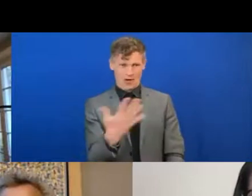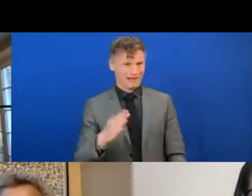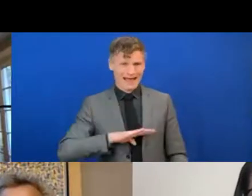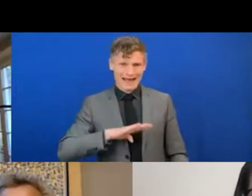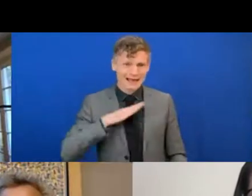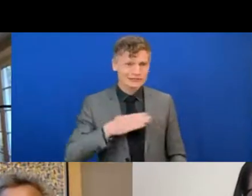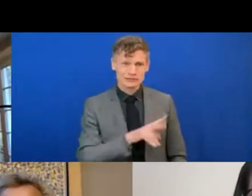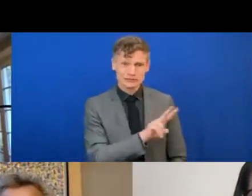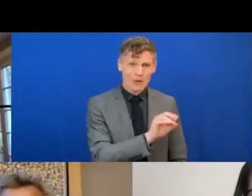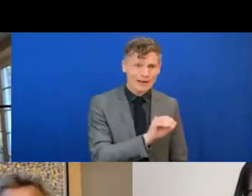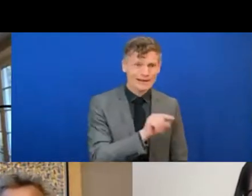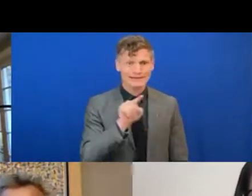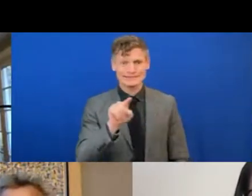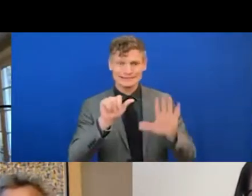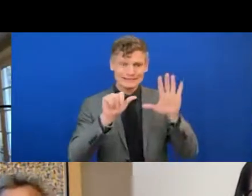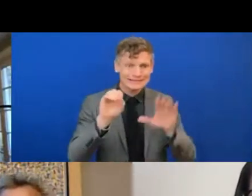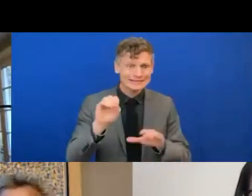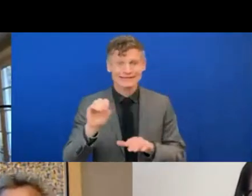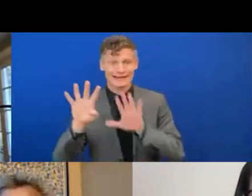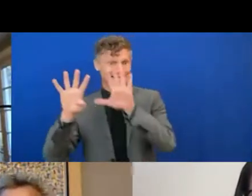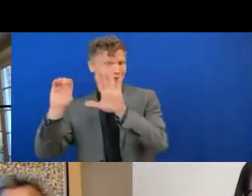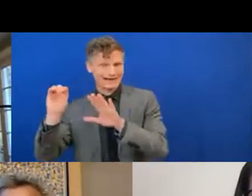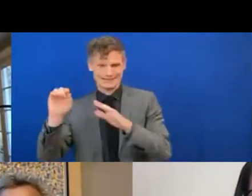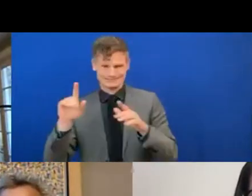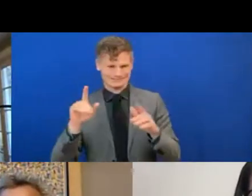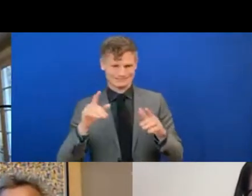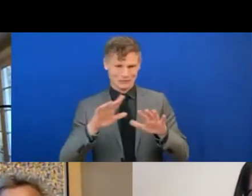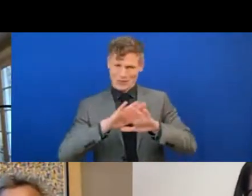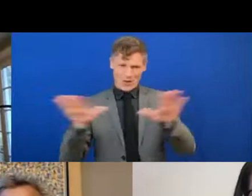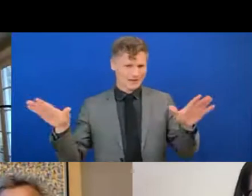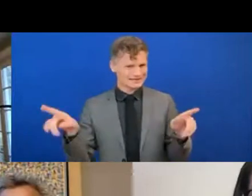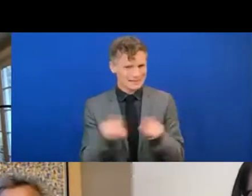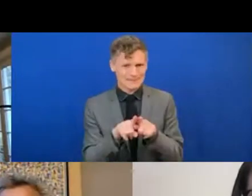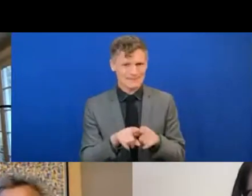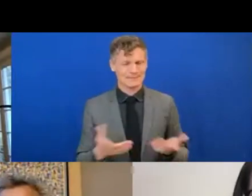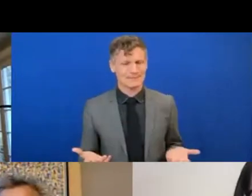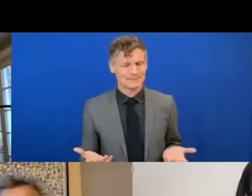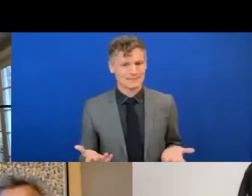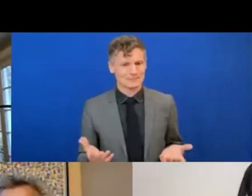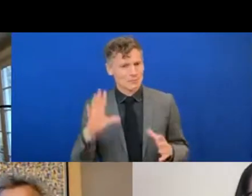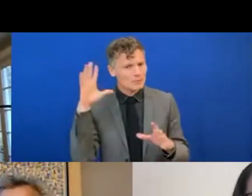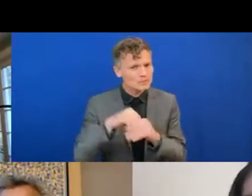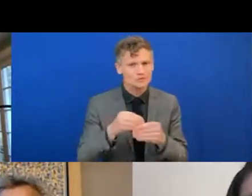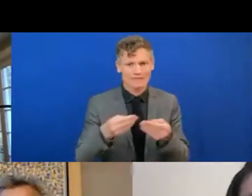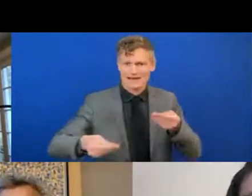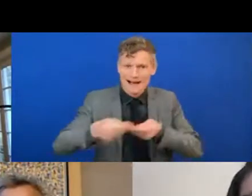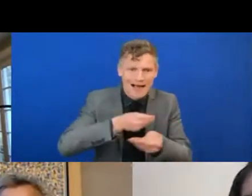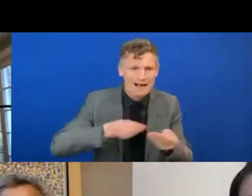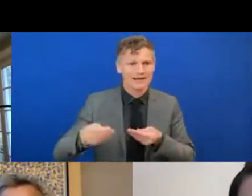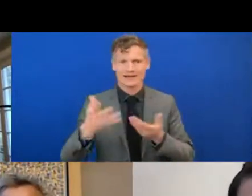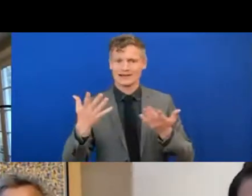and it is part of our participation in the economy, in society. How many of us have been to Zoom